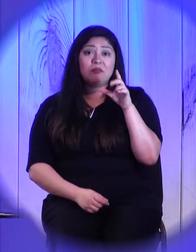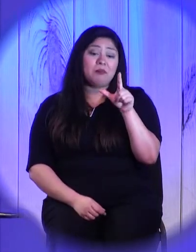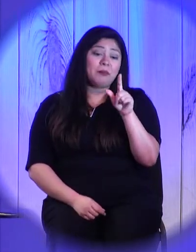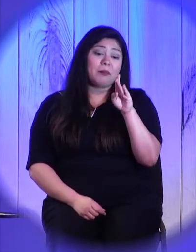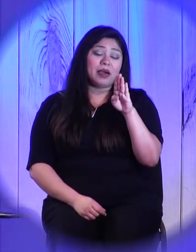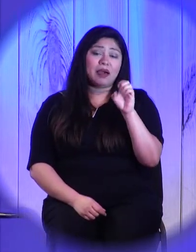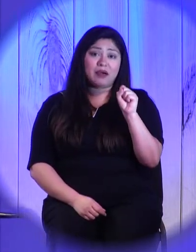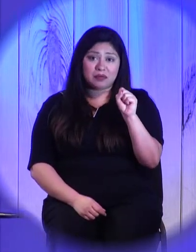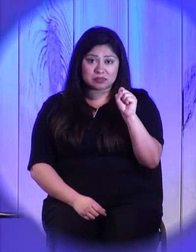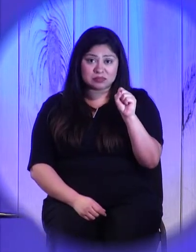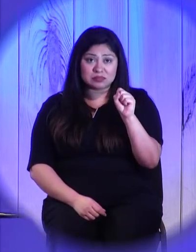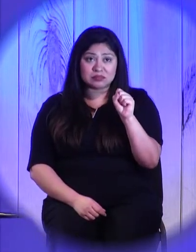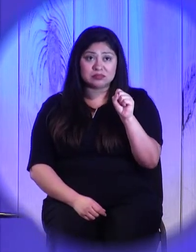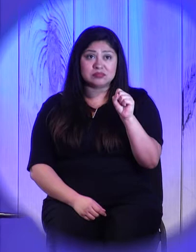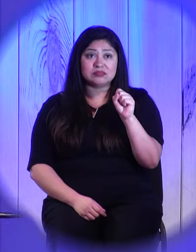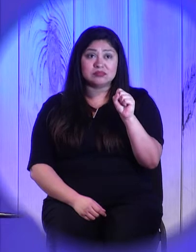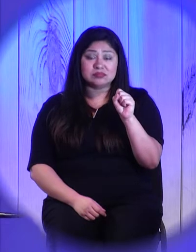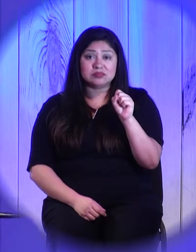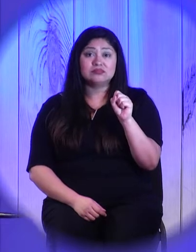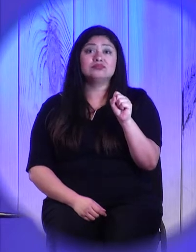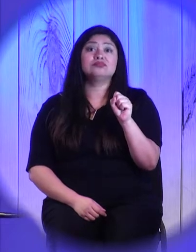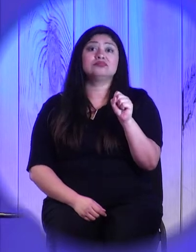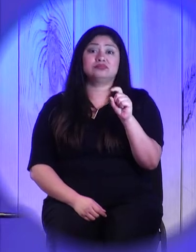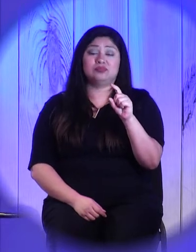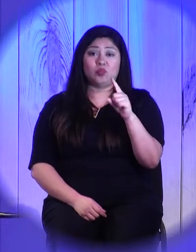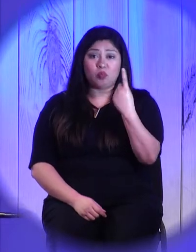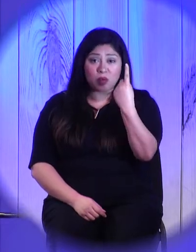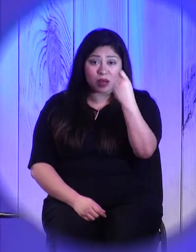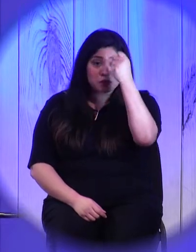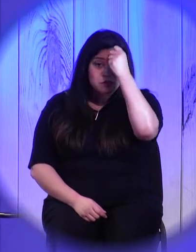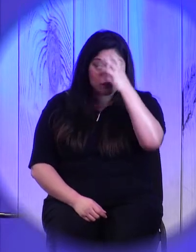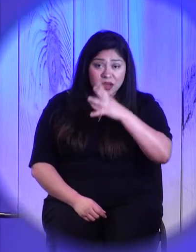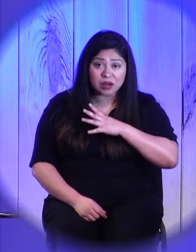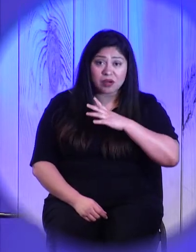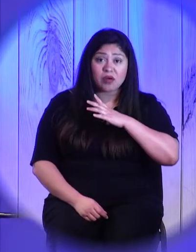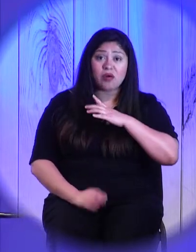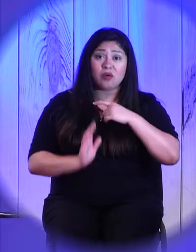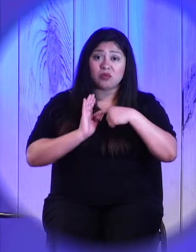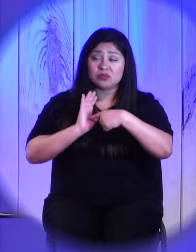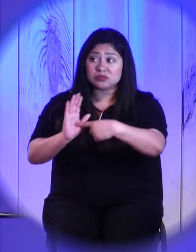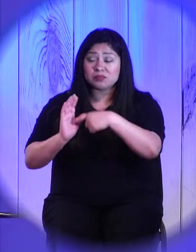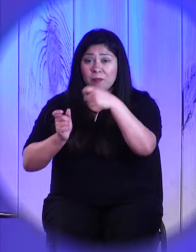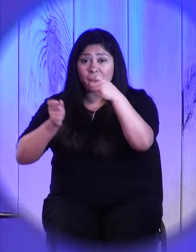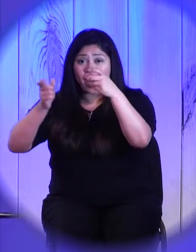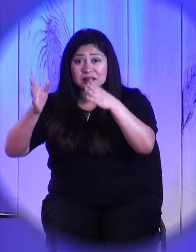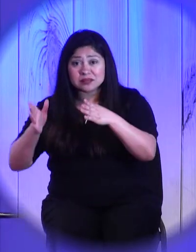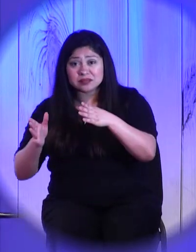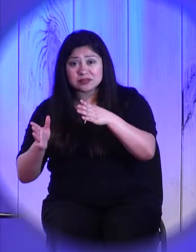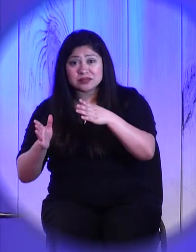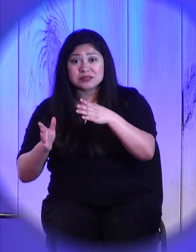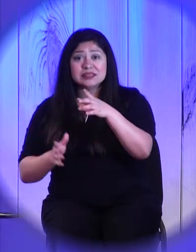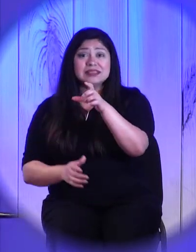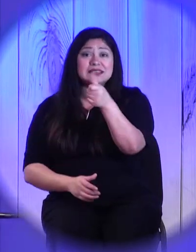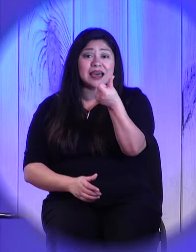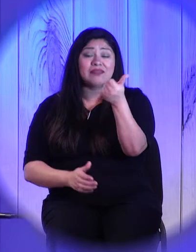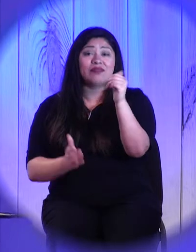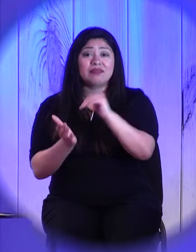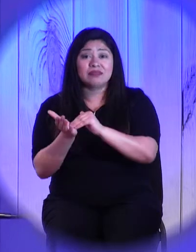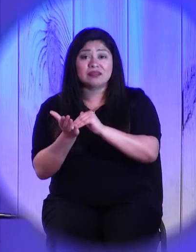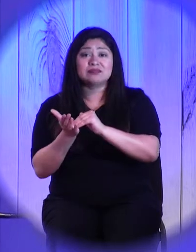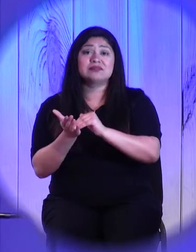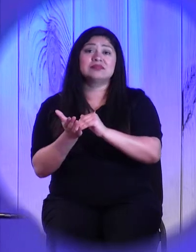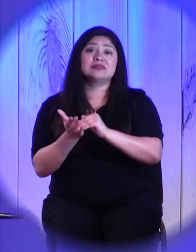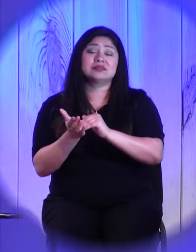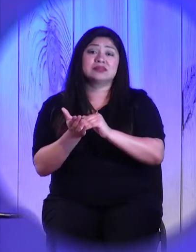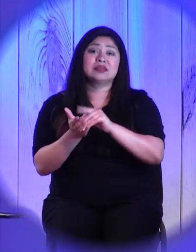his master 10,000 talents. It's so much money, it would take the average worker 200